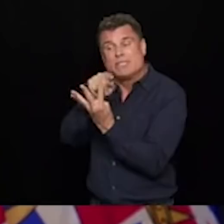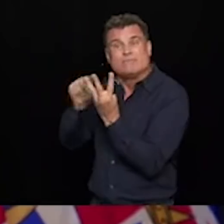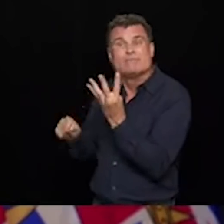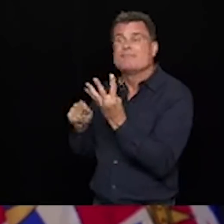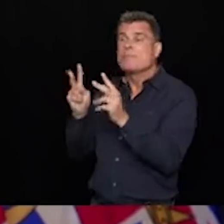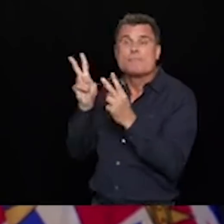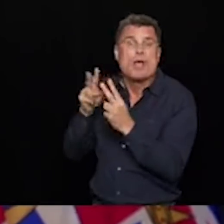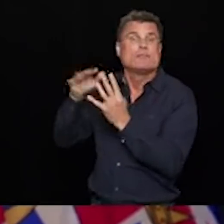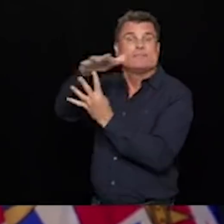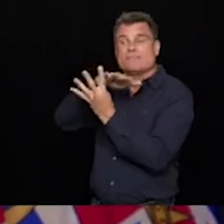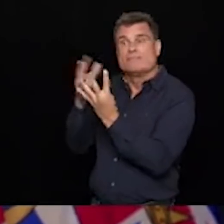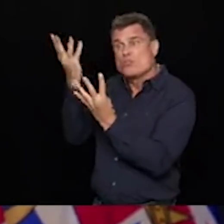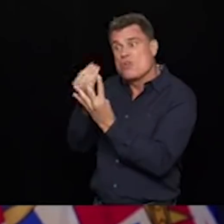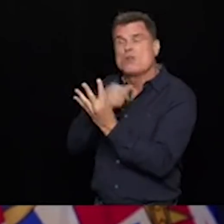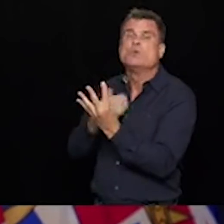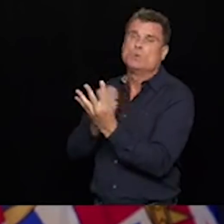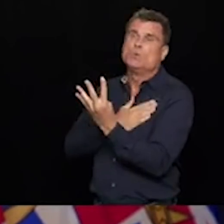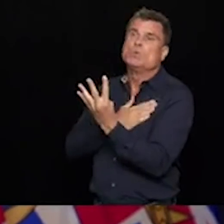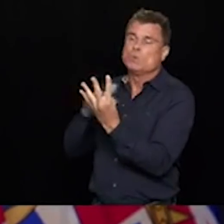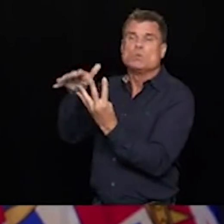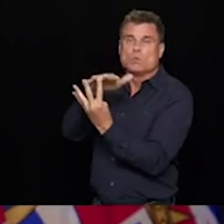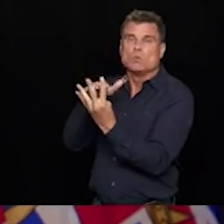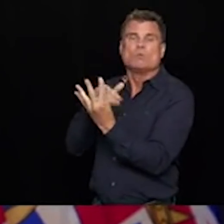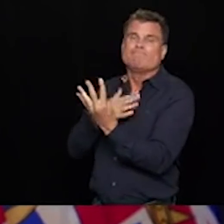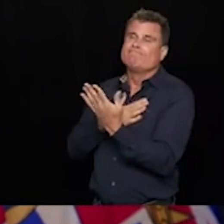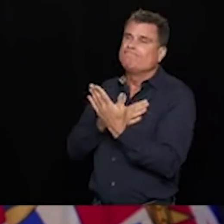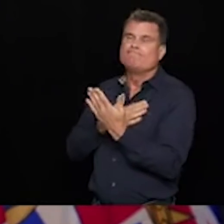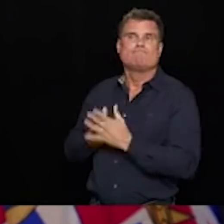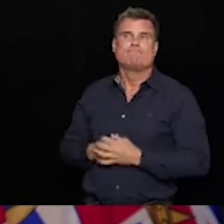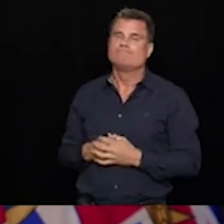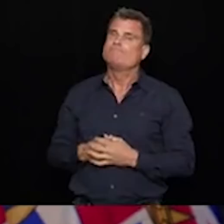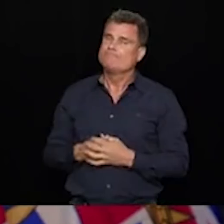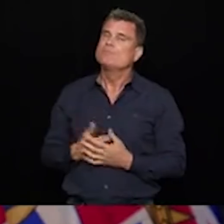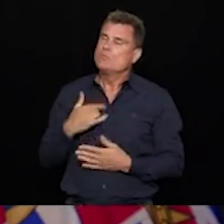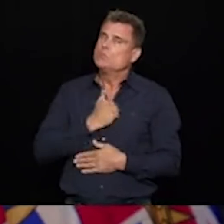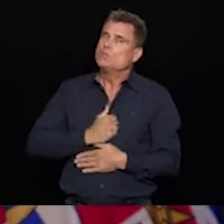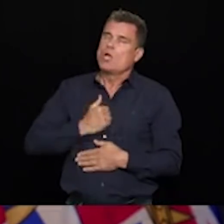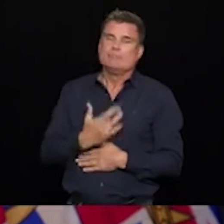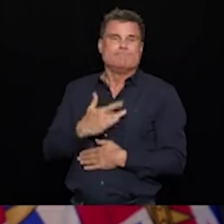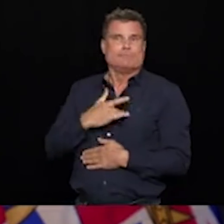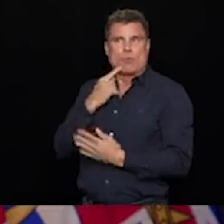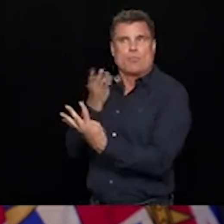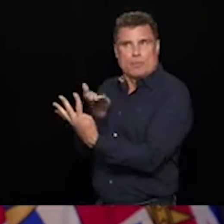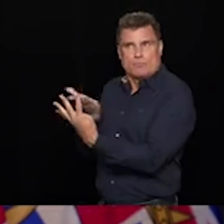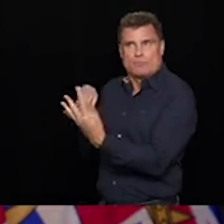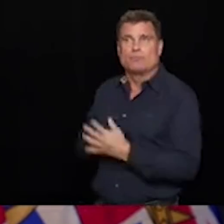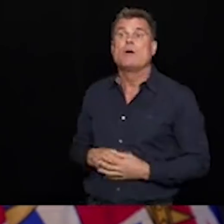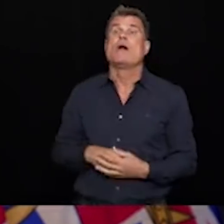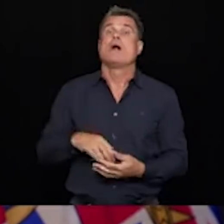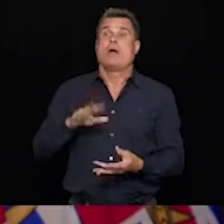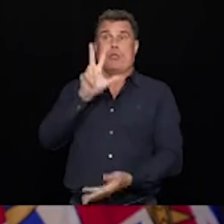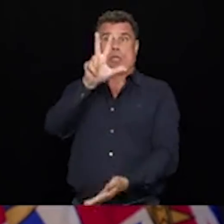to the care teams who looked after these people. We have 3,233 people people under